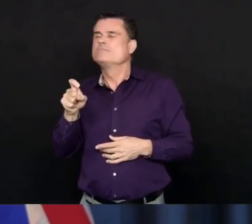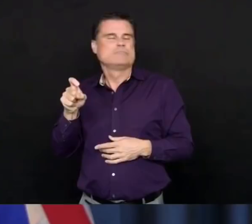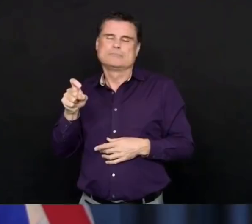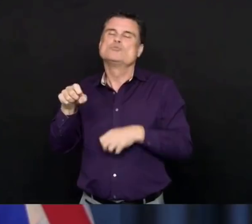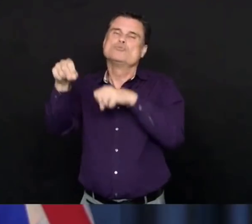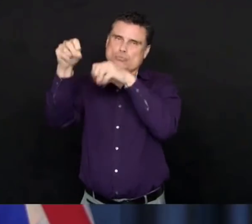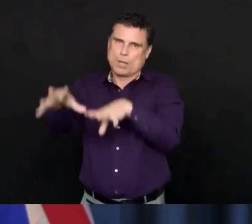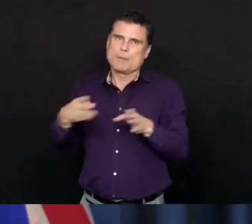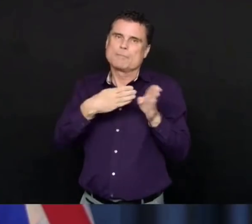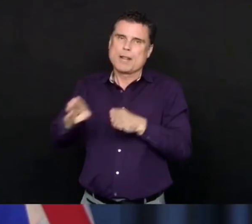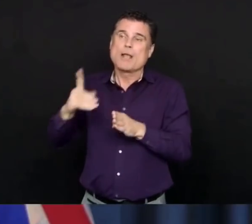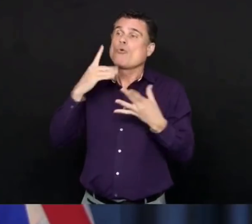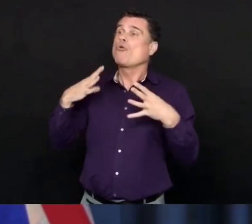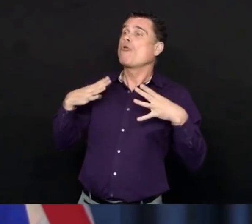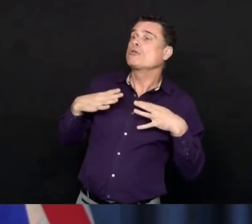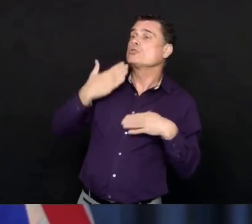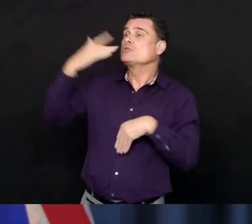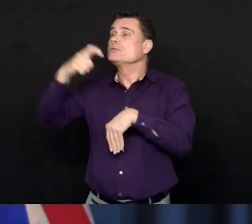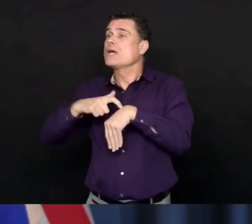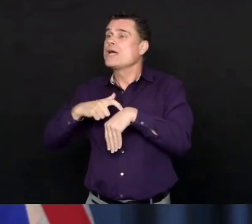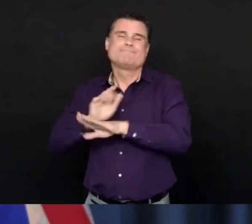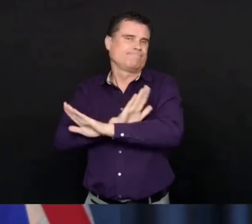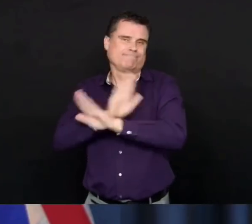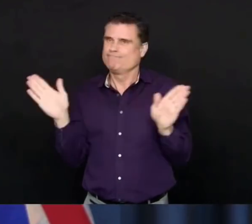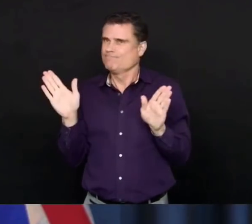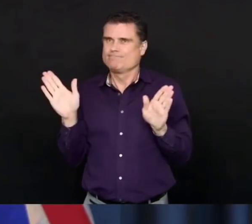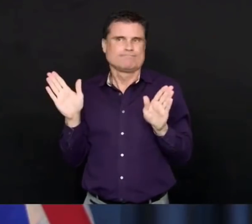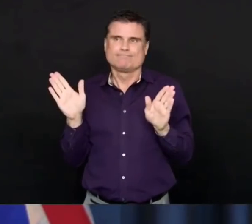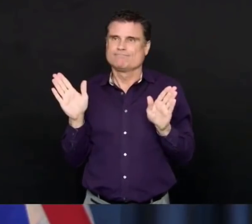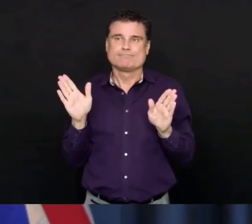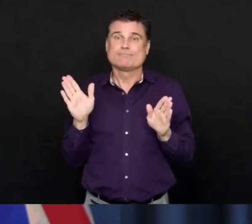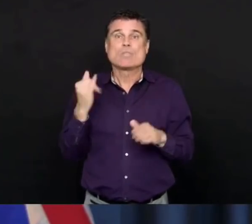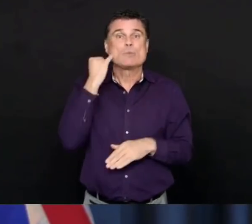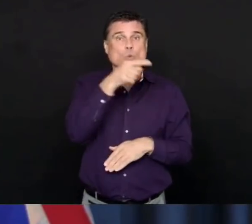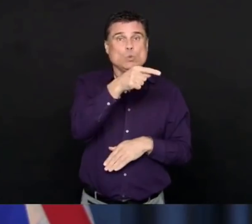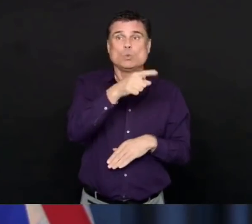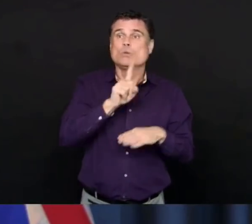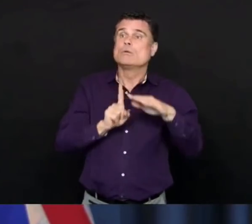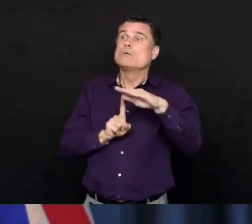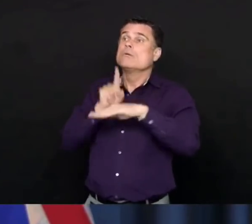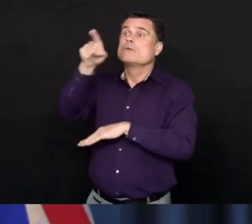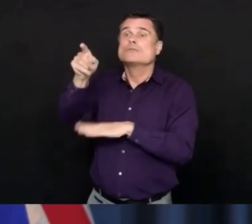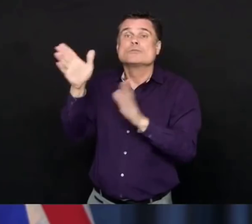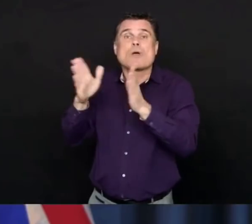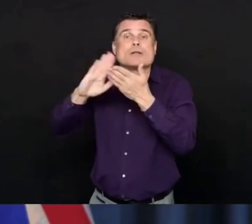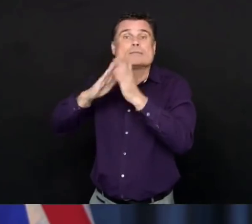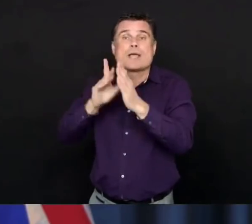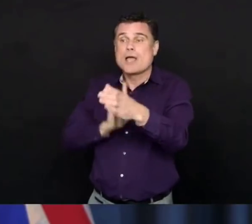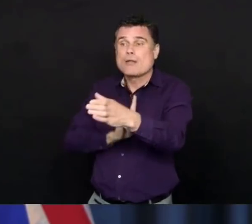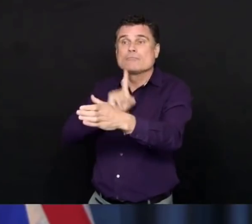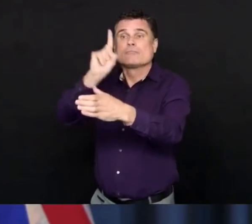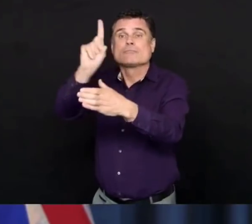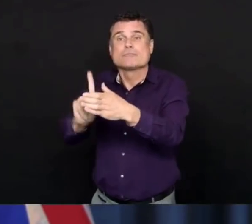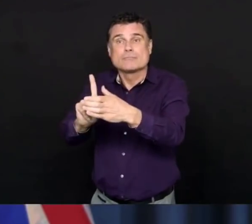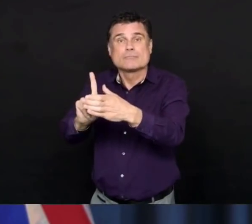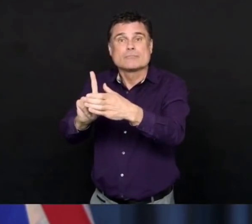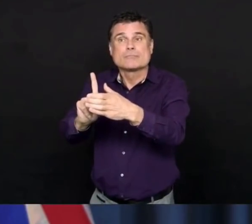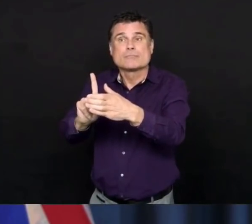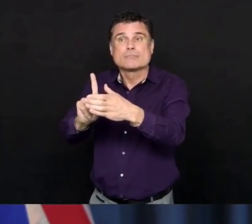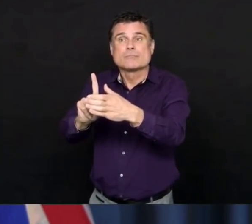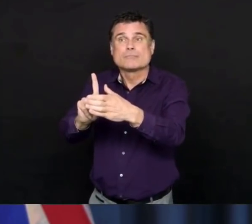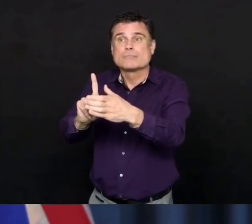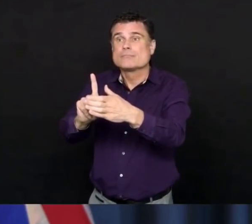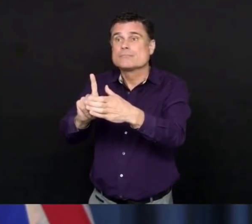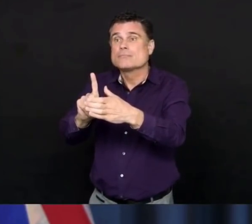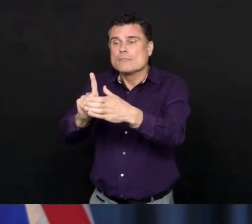if we become sick or if there's a medical emergency. So now is the time to stay home, to stay connected with our family,